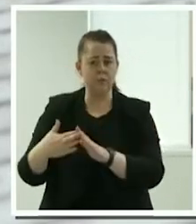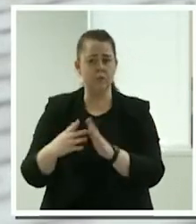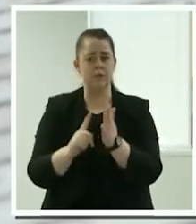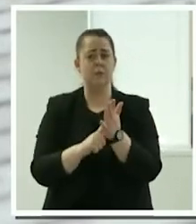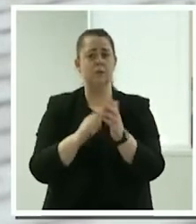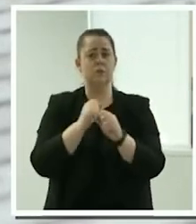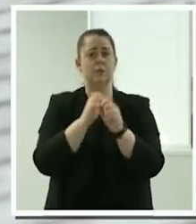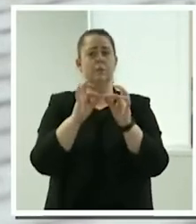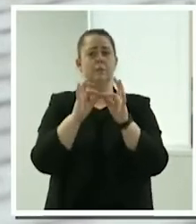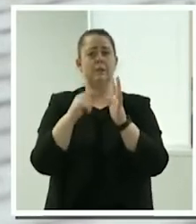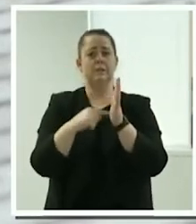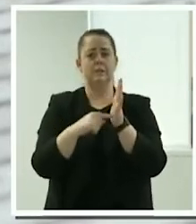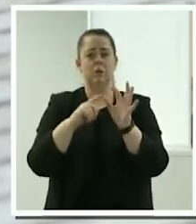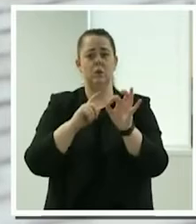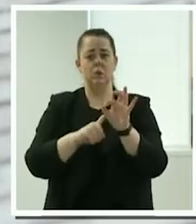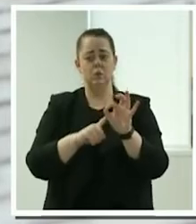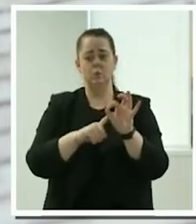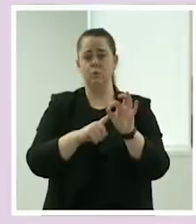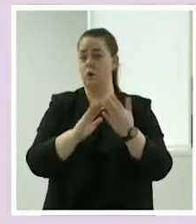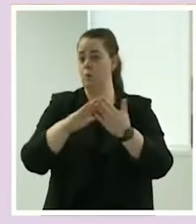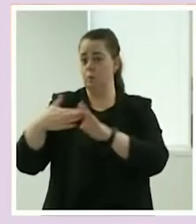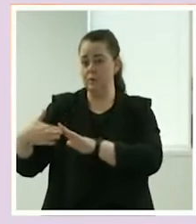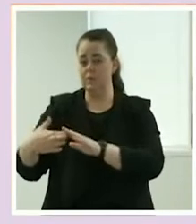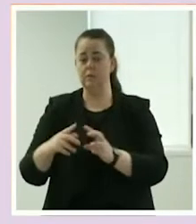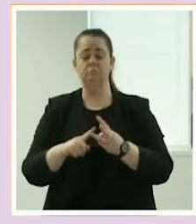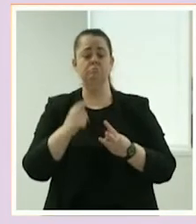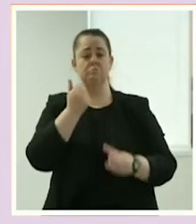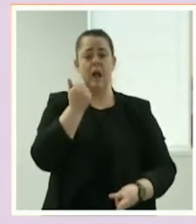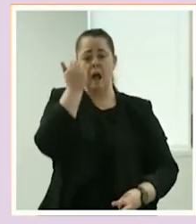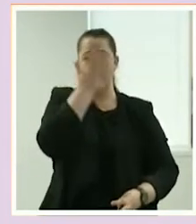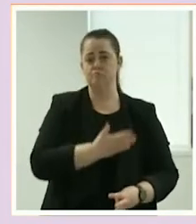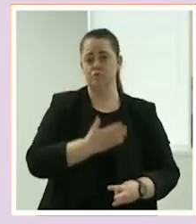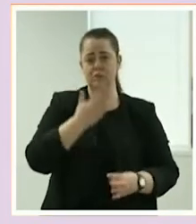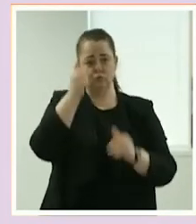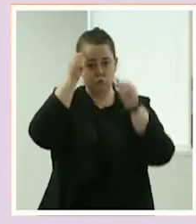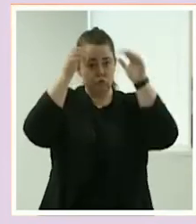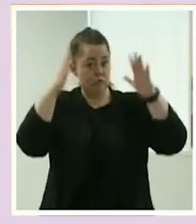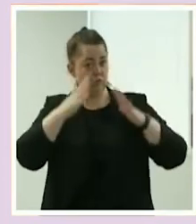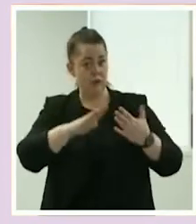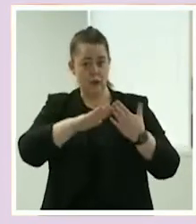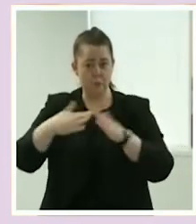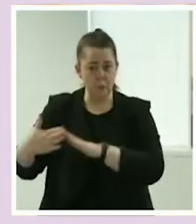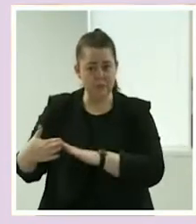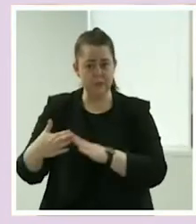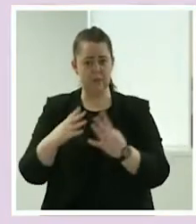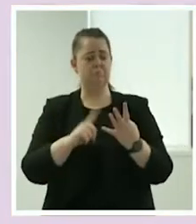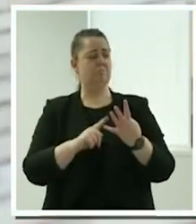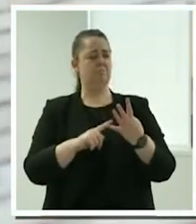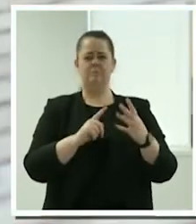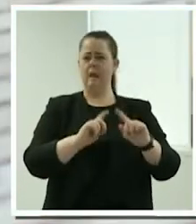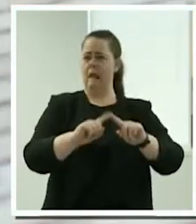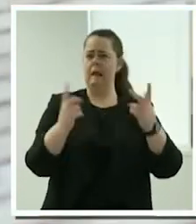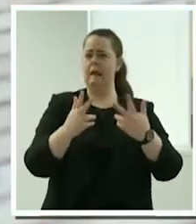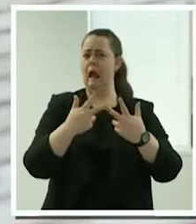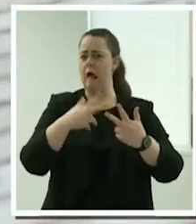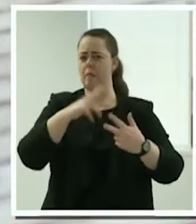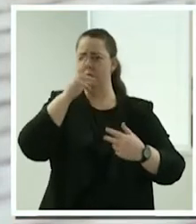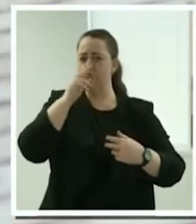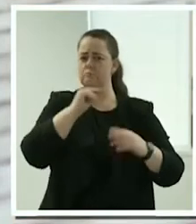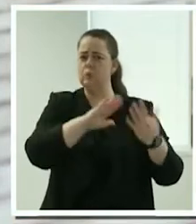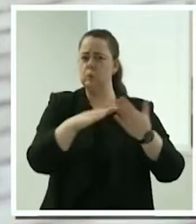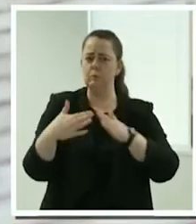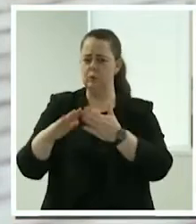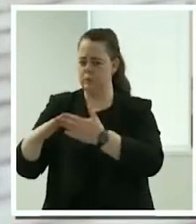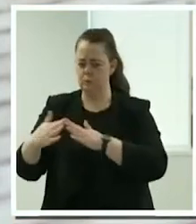culturally diverse communities. These are challenges that government, the private sector nor charities will solve alone.